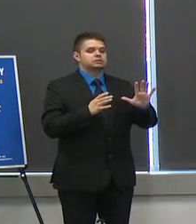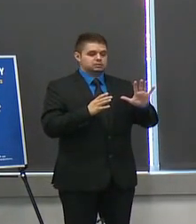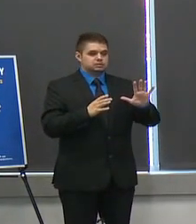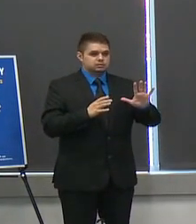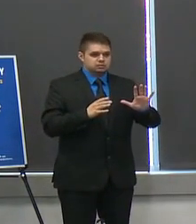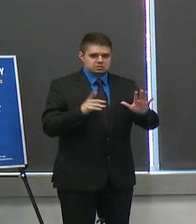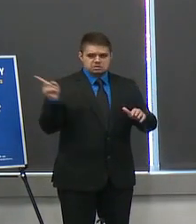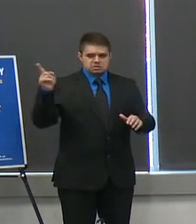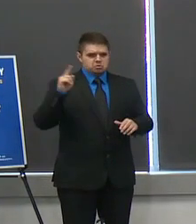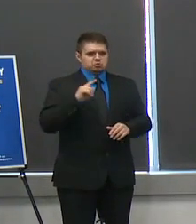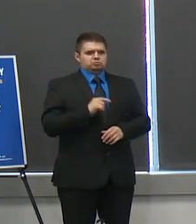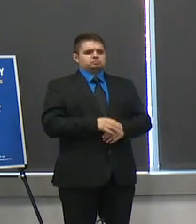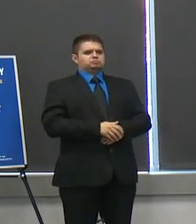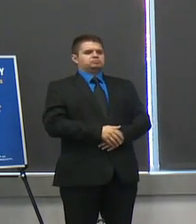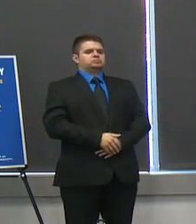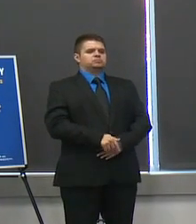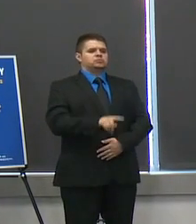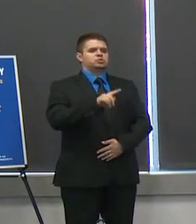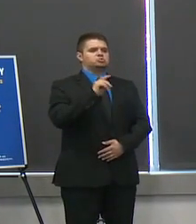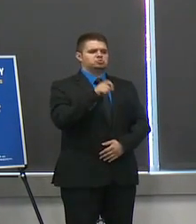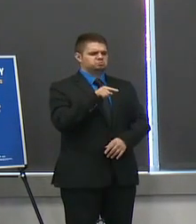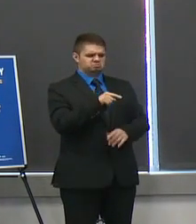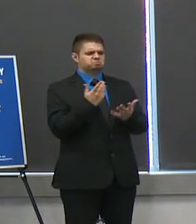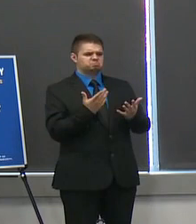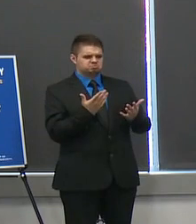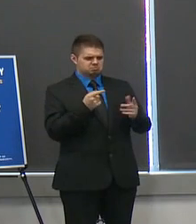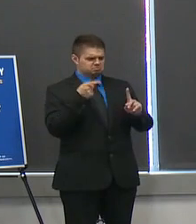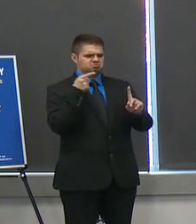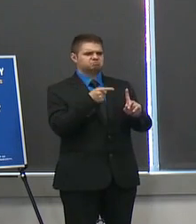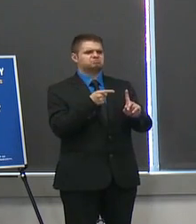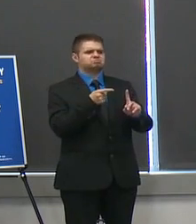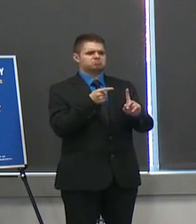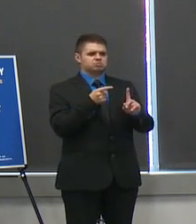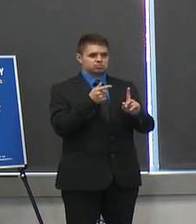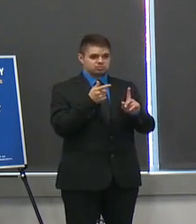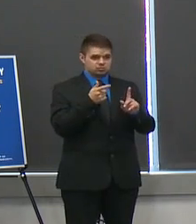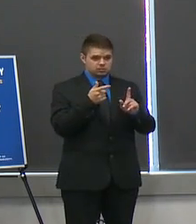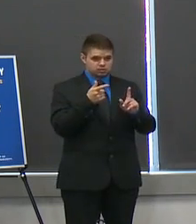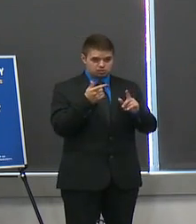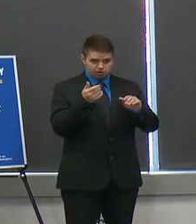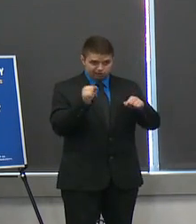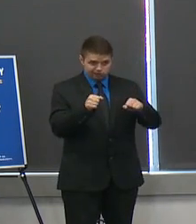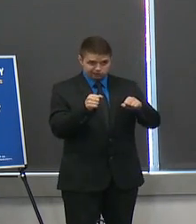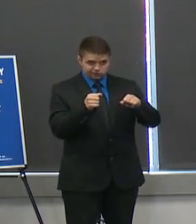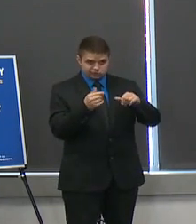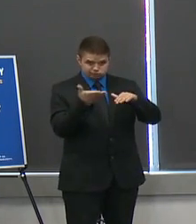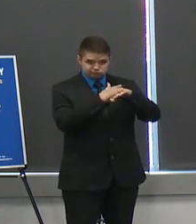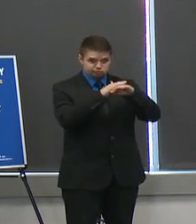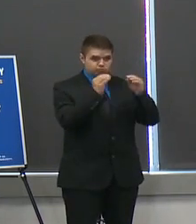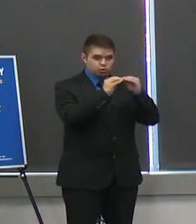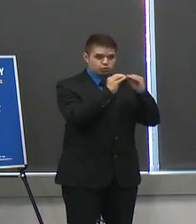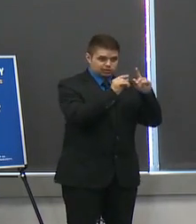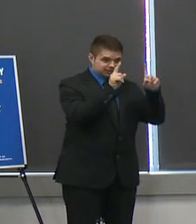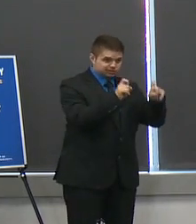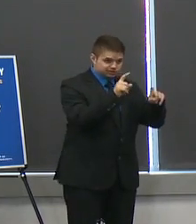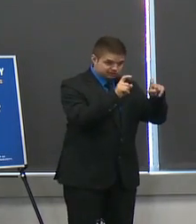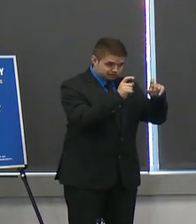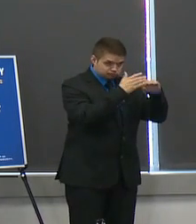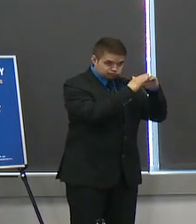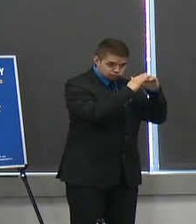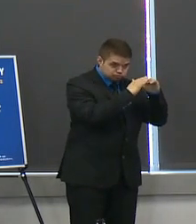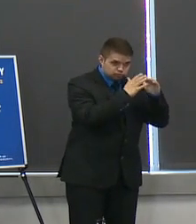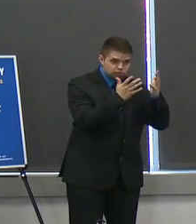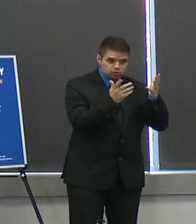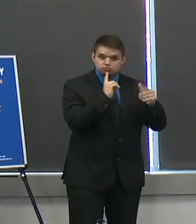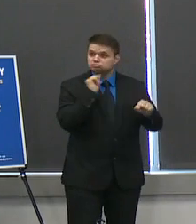you know we've been talking about expanding the ability to test and then the discrepancy between that and actual testing going on and testing is the